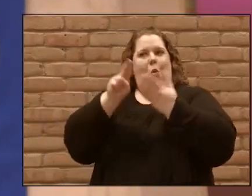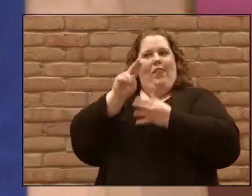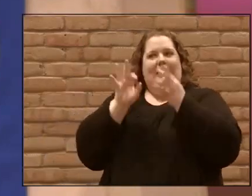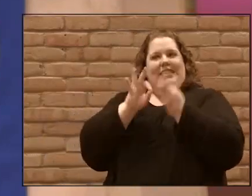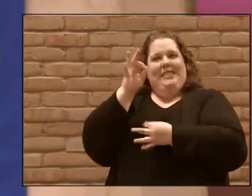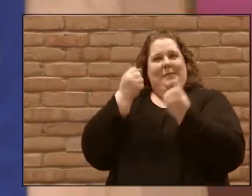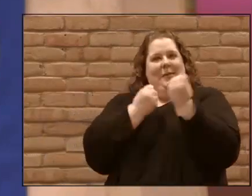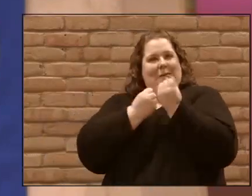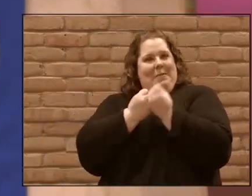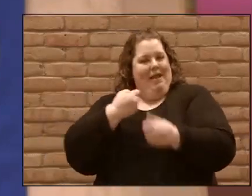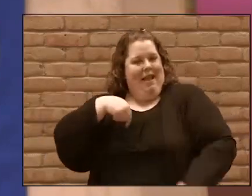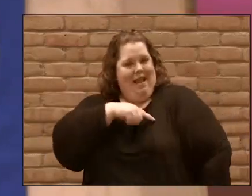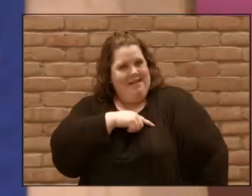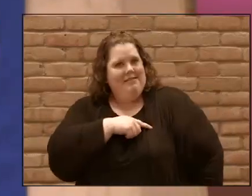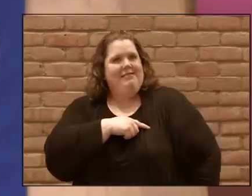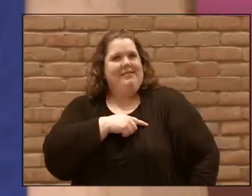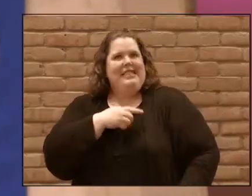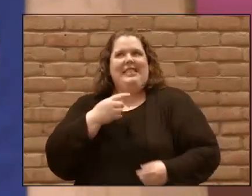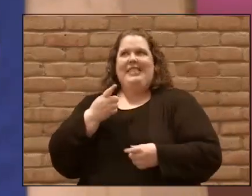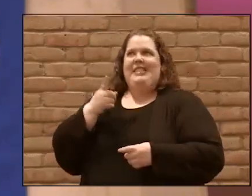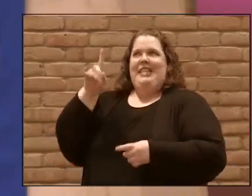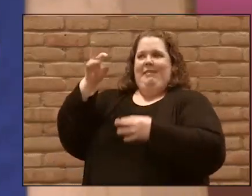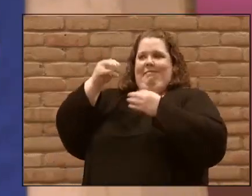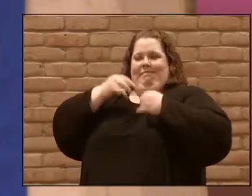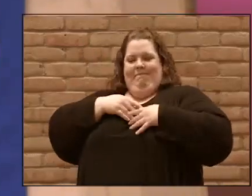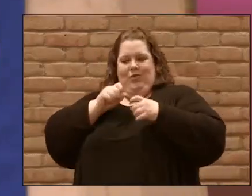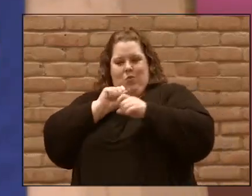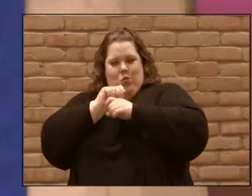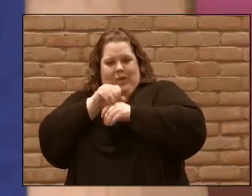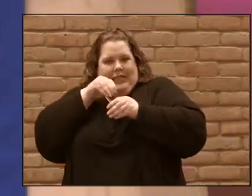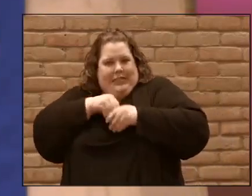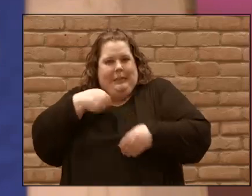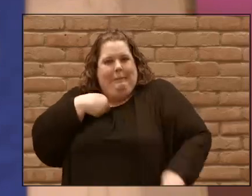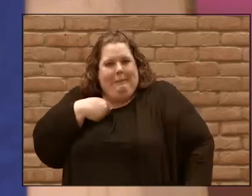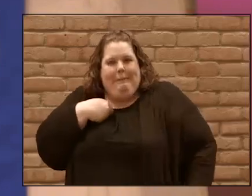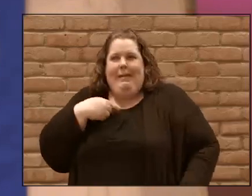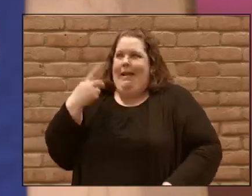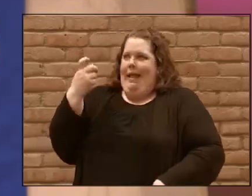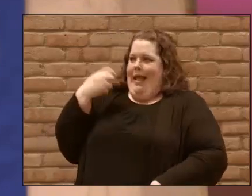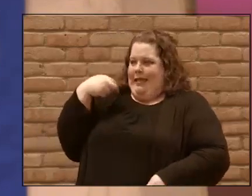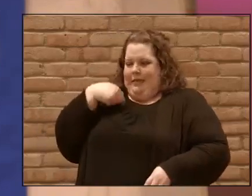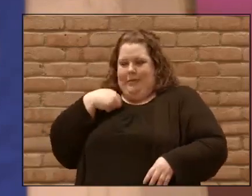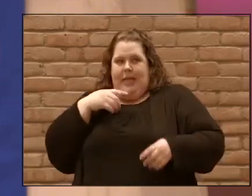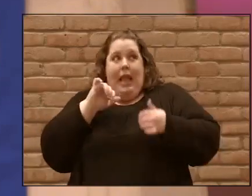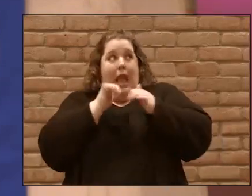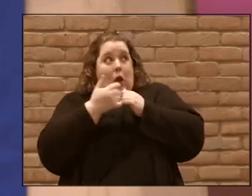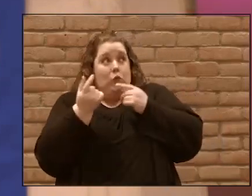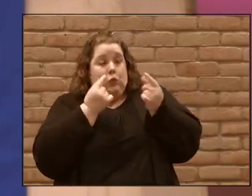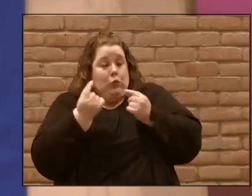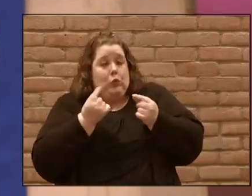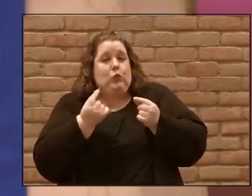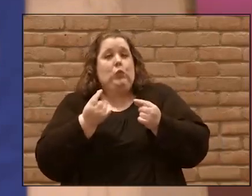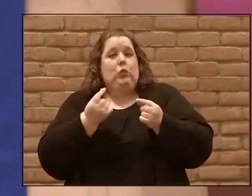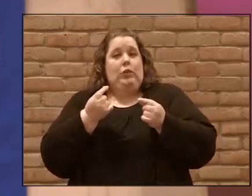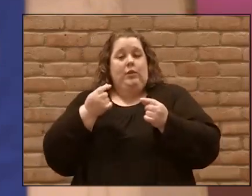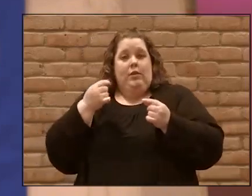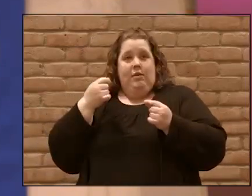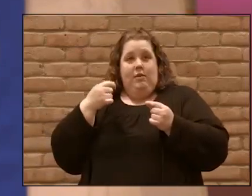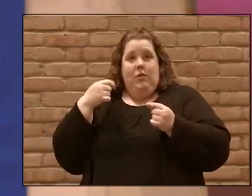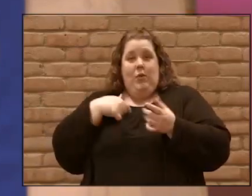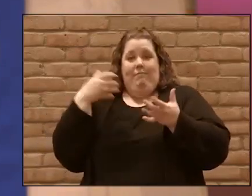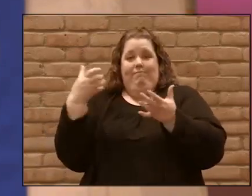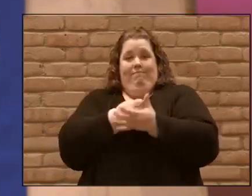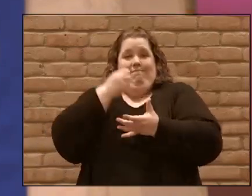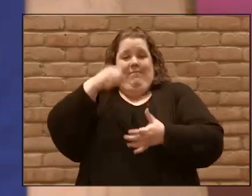Spirit's been working in me, asking me, well, how do we do this? Like, how do we take this opportunity in a culture that's